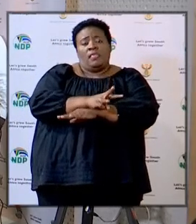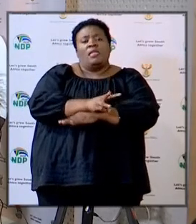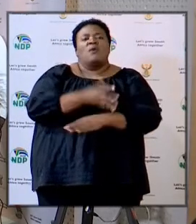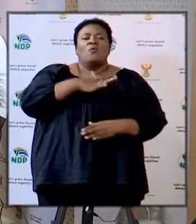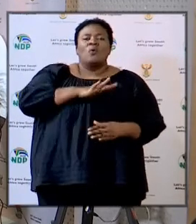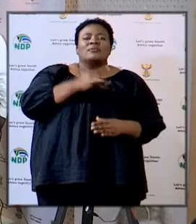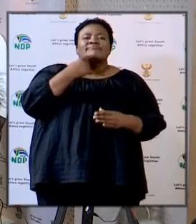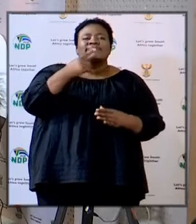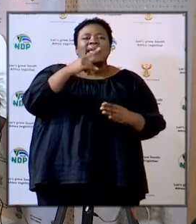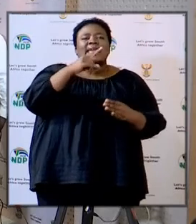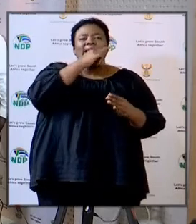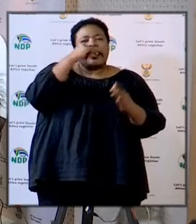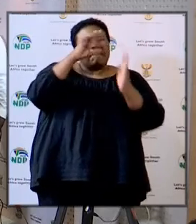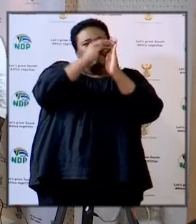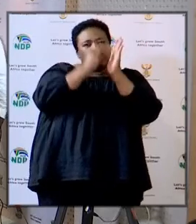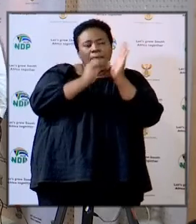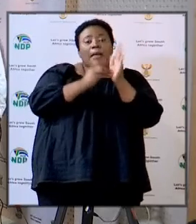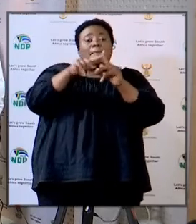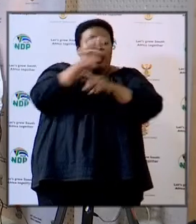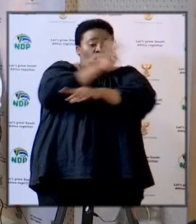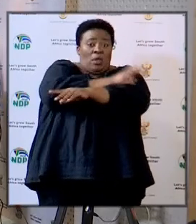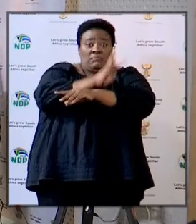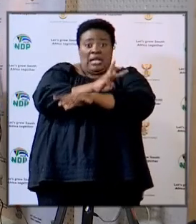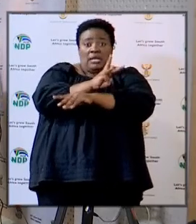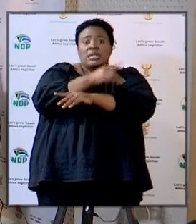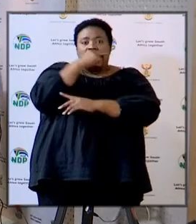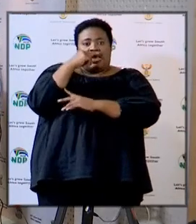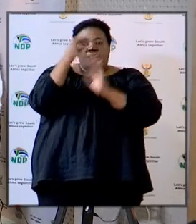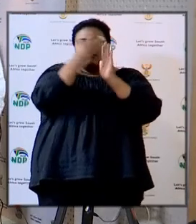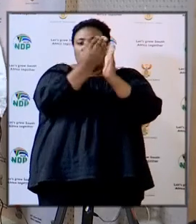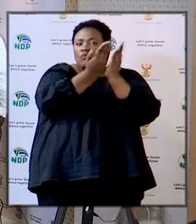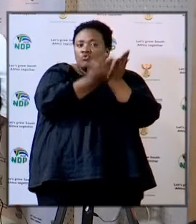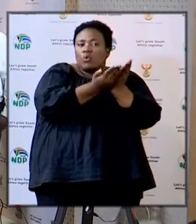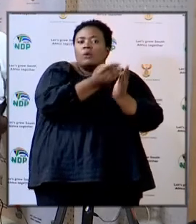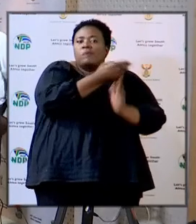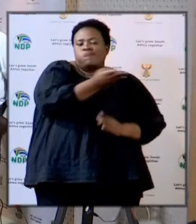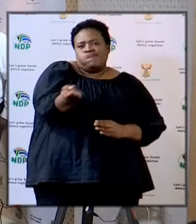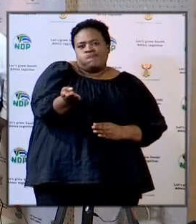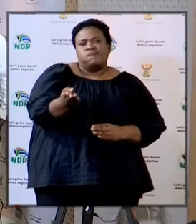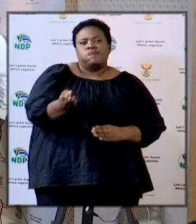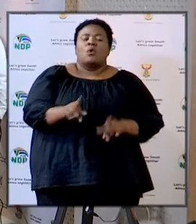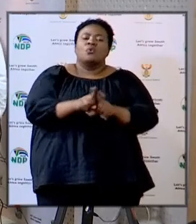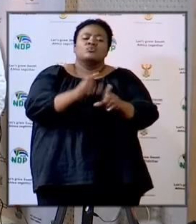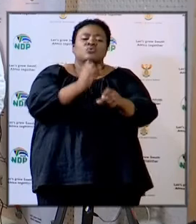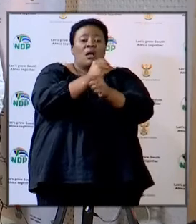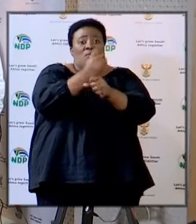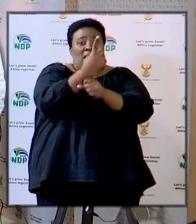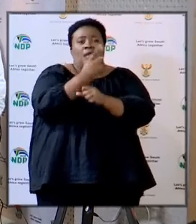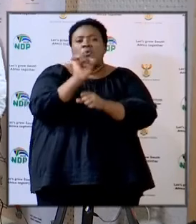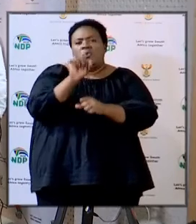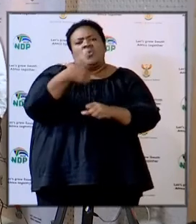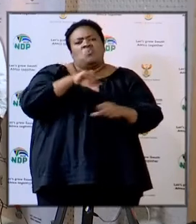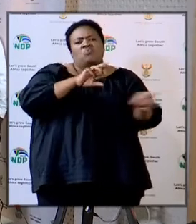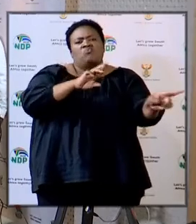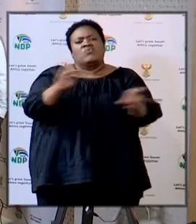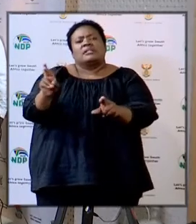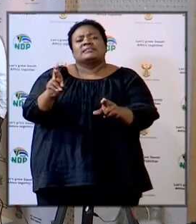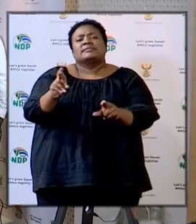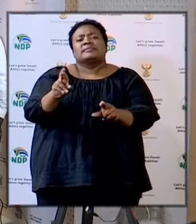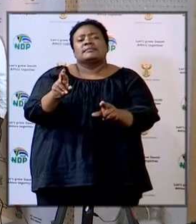particular schools in terms of readiness tomorrow minister we want to declare that indeed we are ready